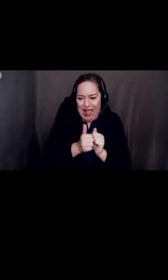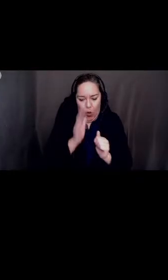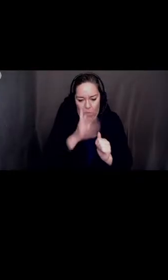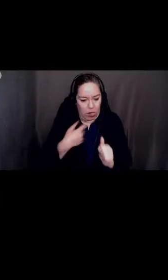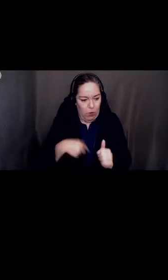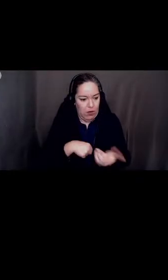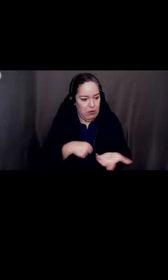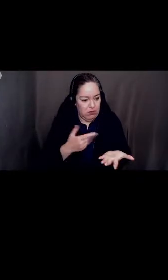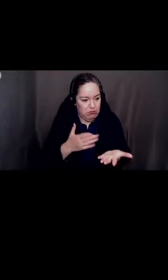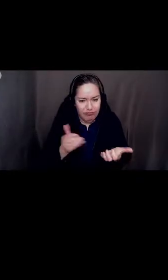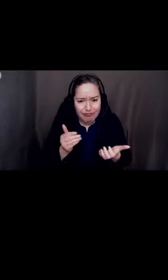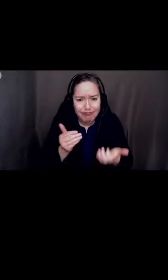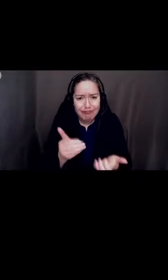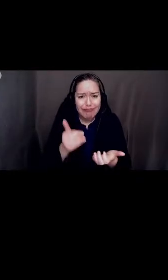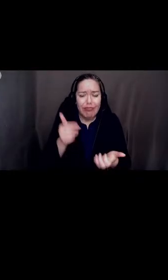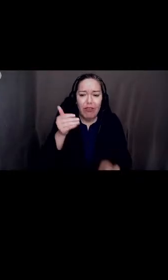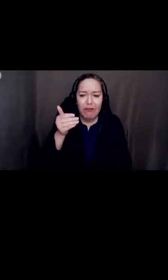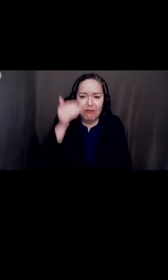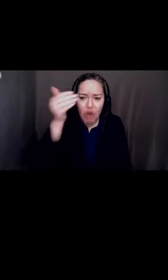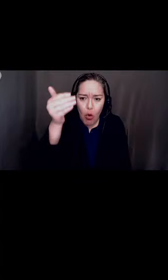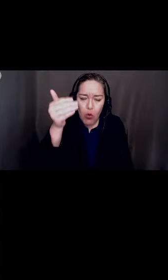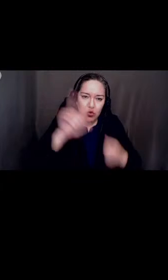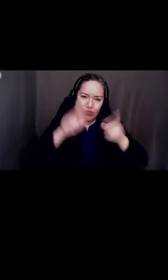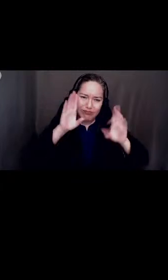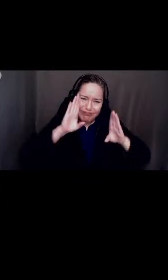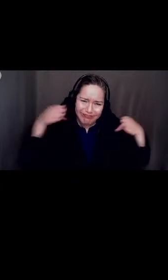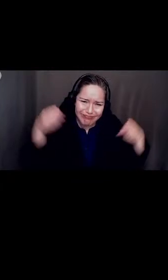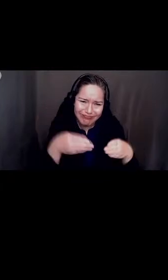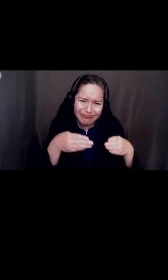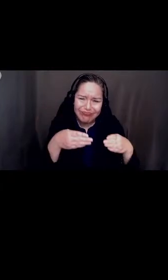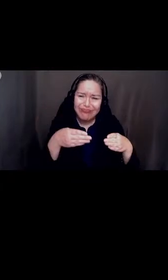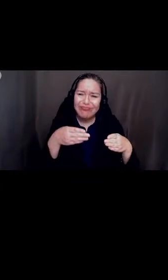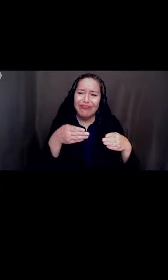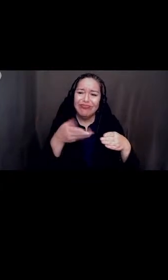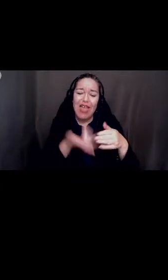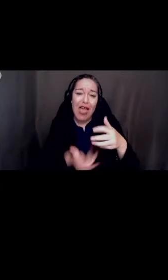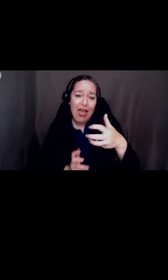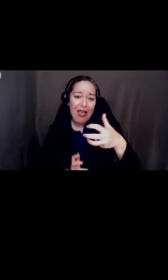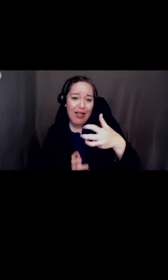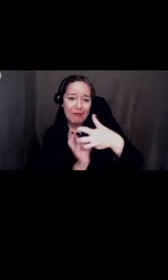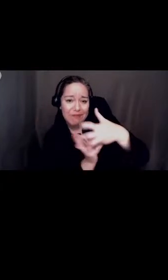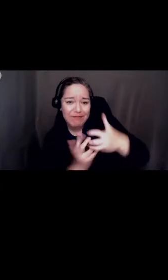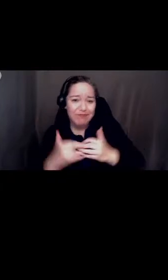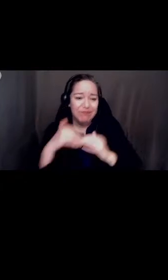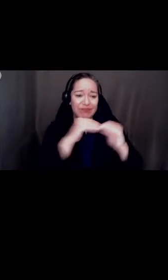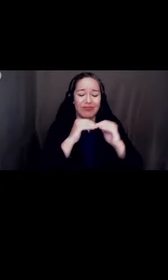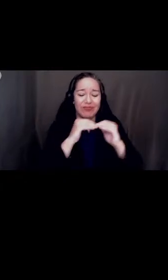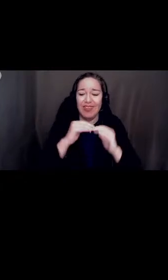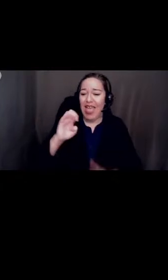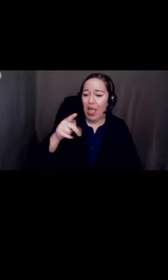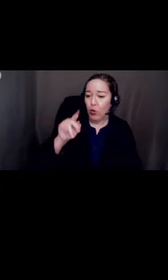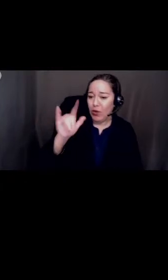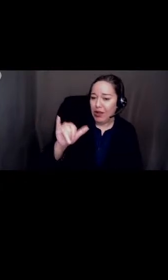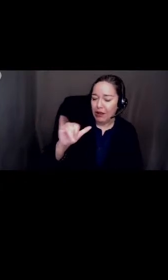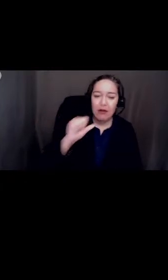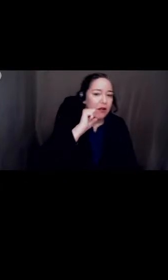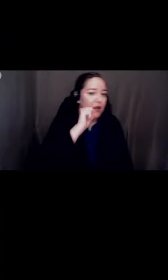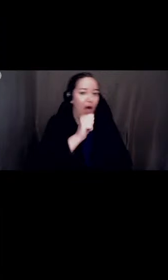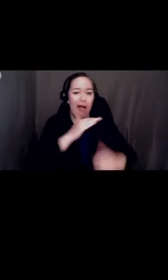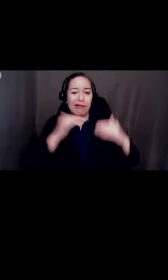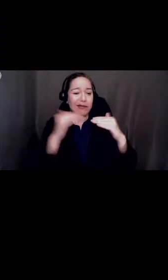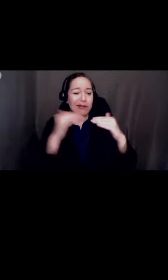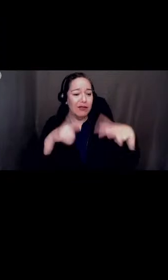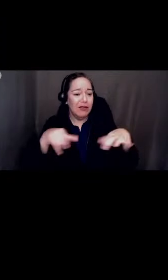equity and not equality as a central tenant of problem solving and decision making in all